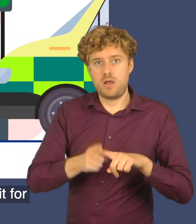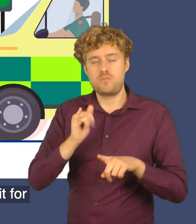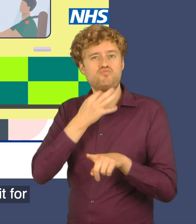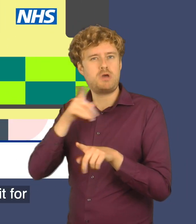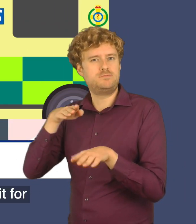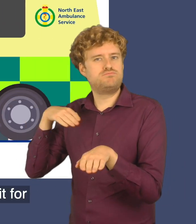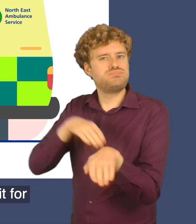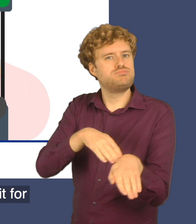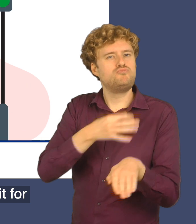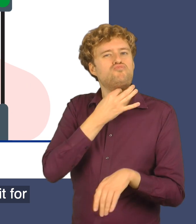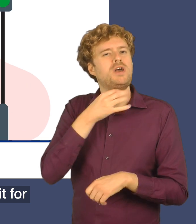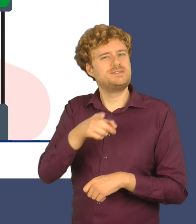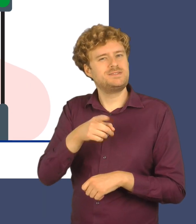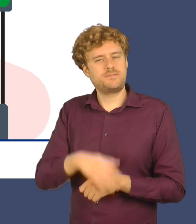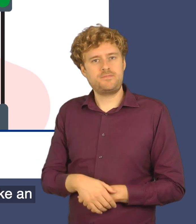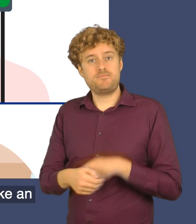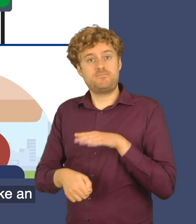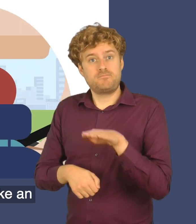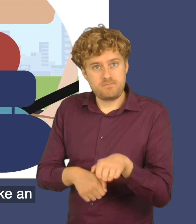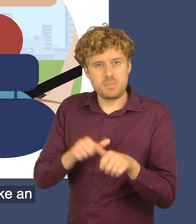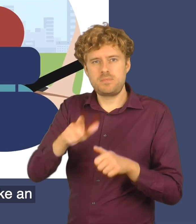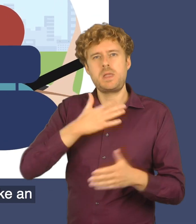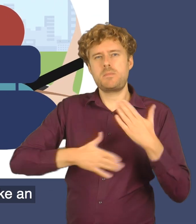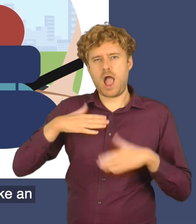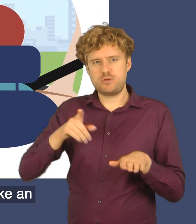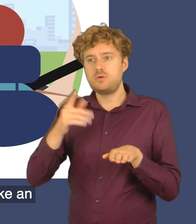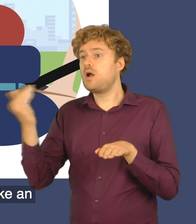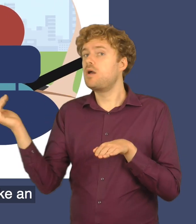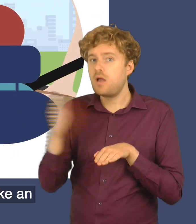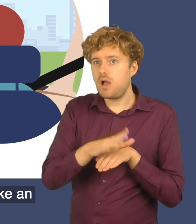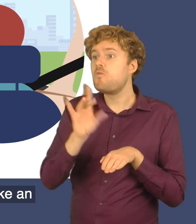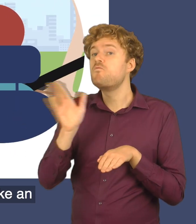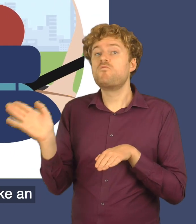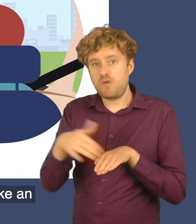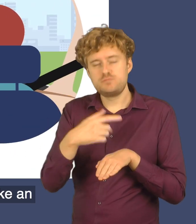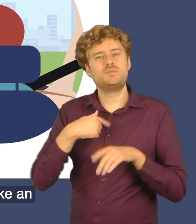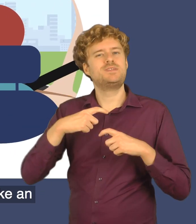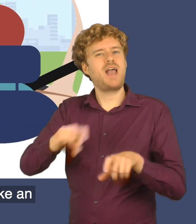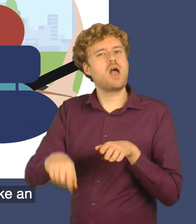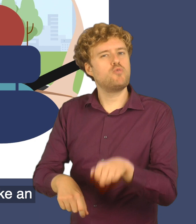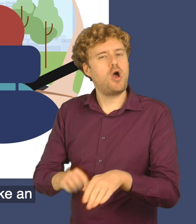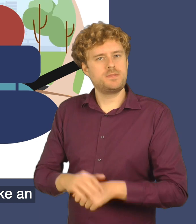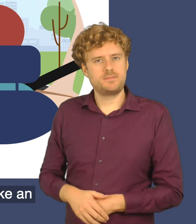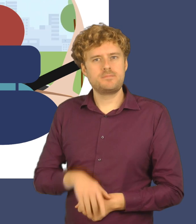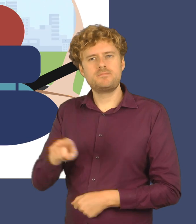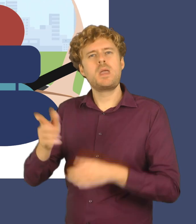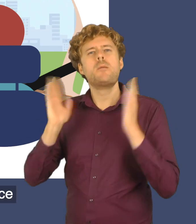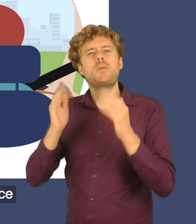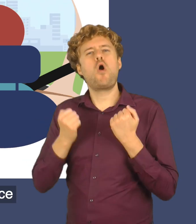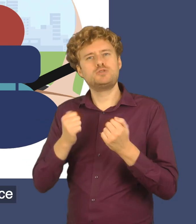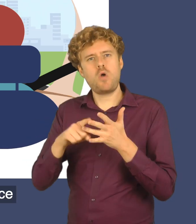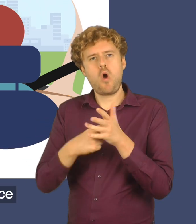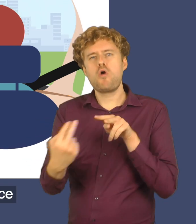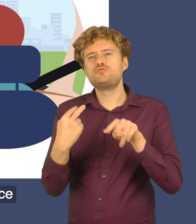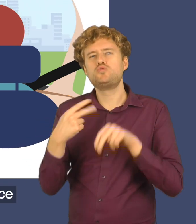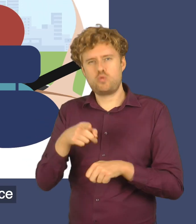for the emergency vehicle to come past. On motorways or dual carriageways, do not overtake an emergency vehicle on blue lights. Give it